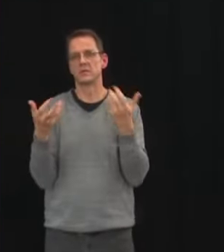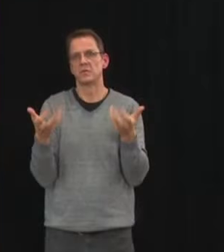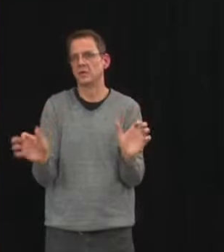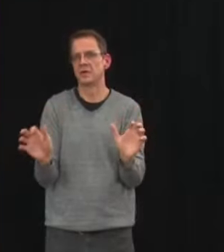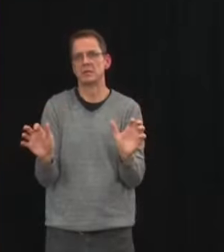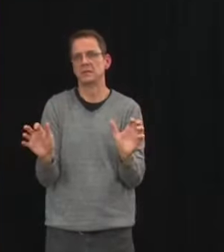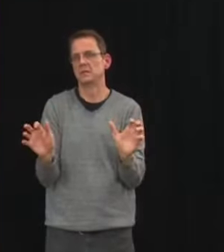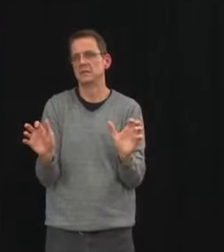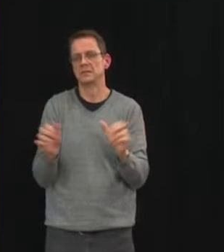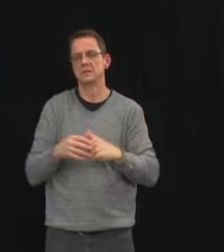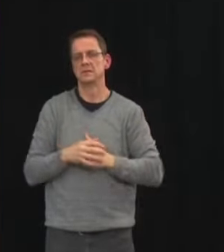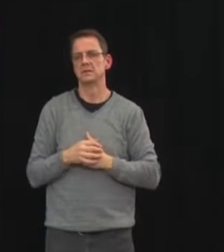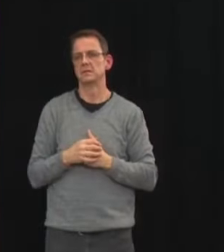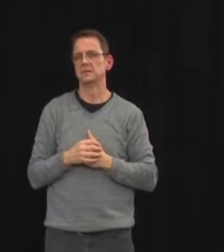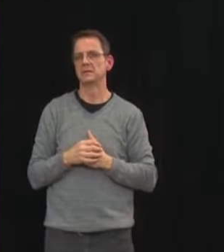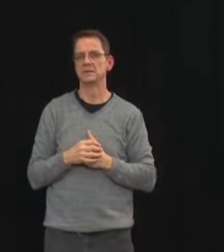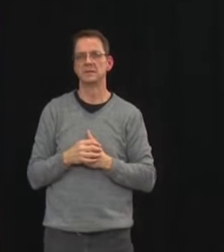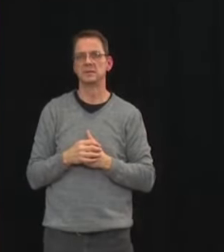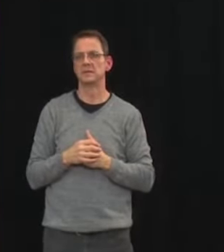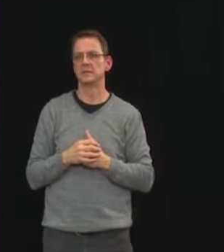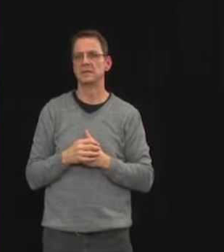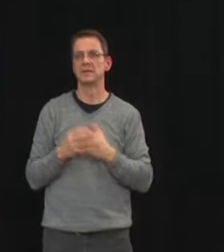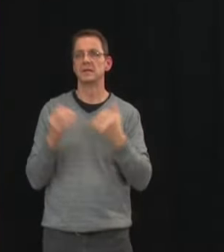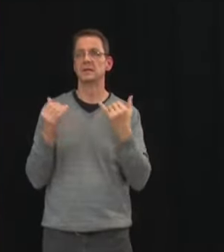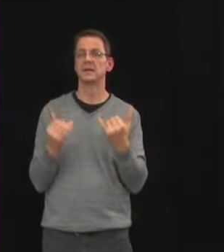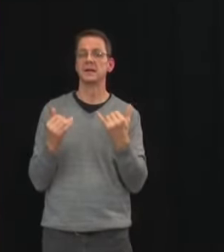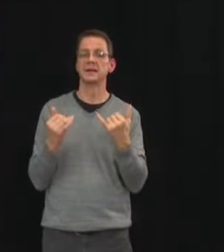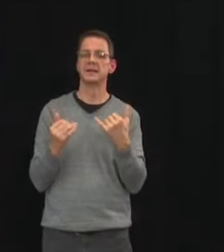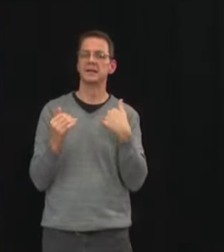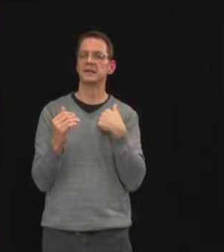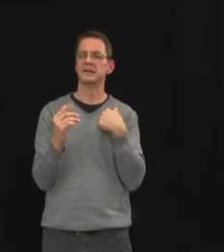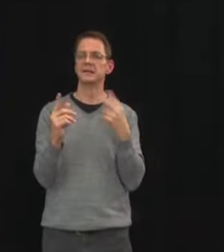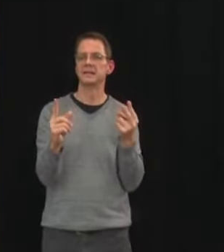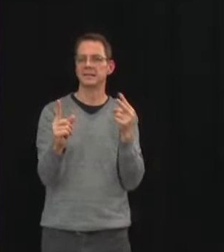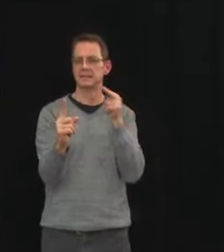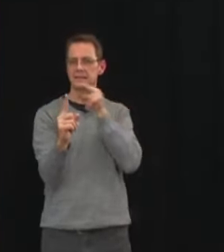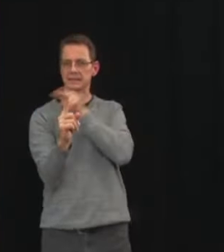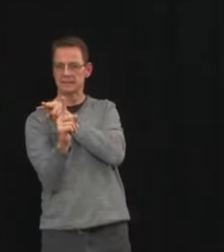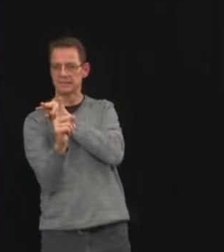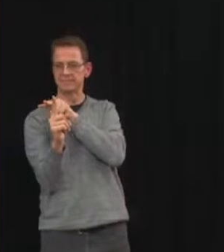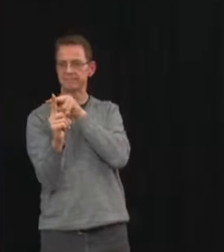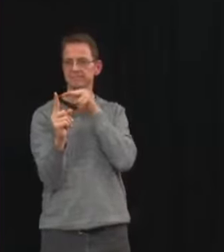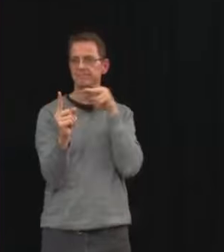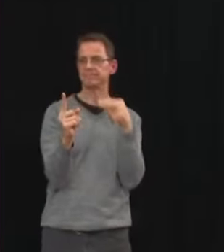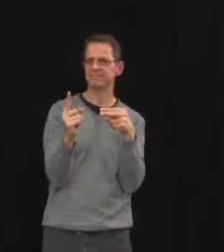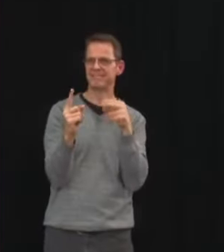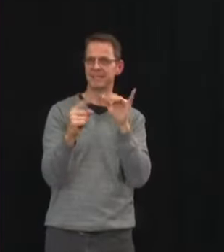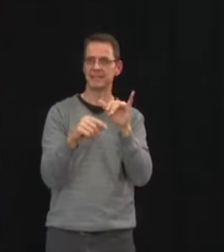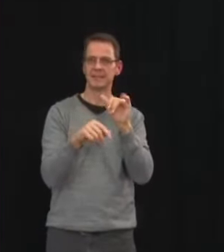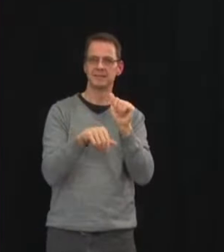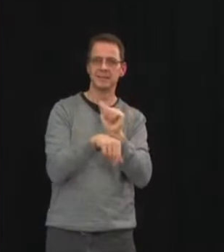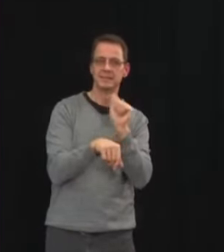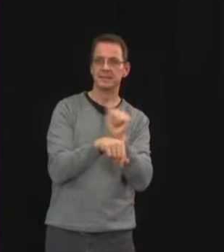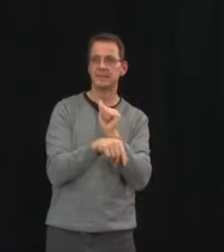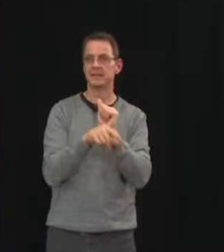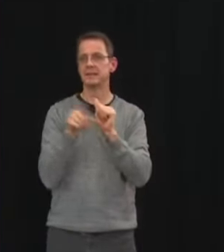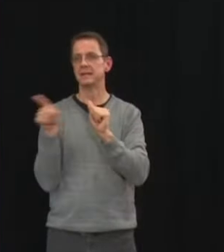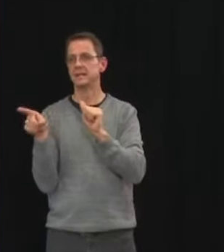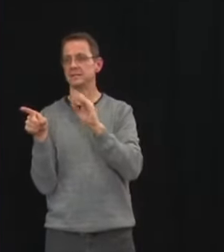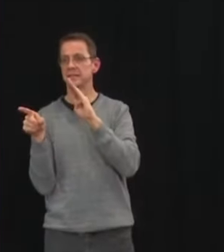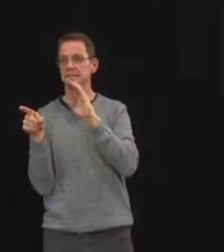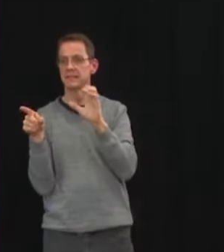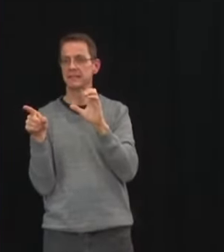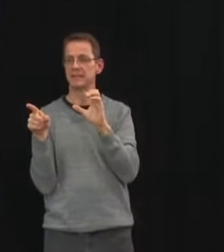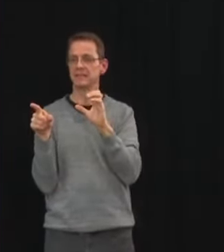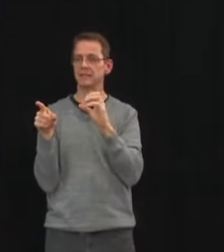is as so we are the the two least restrictive provinces in the country i know that's no uh consolation if